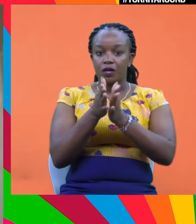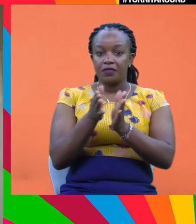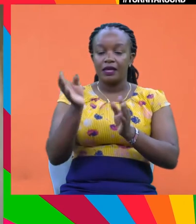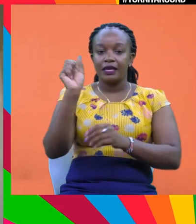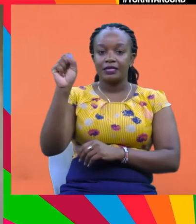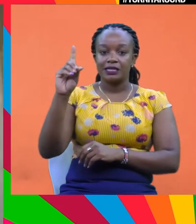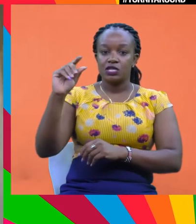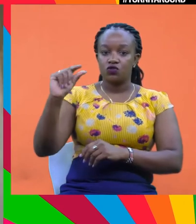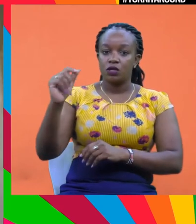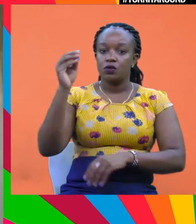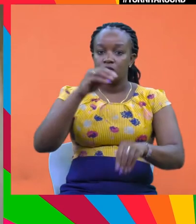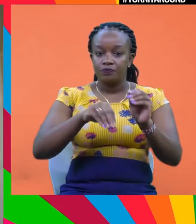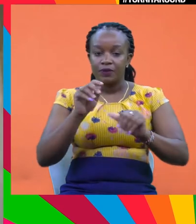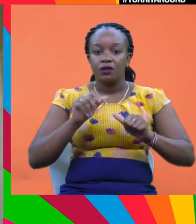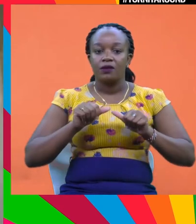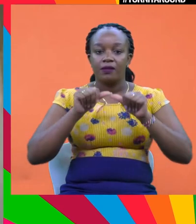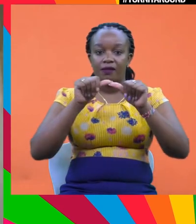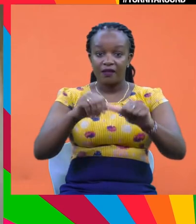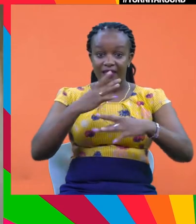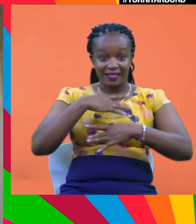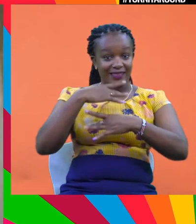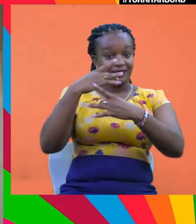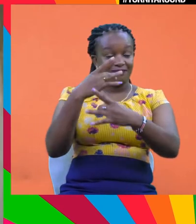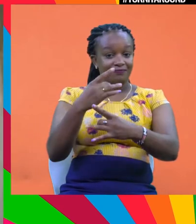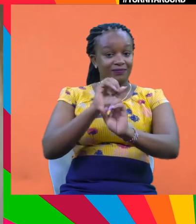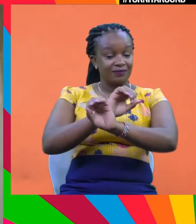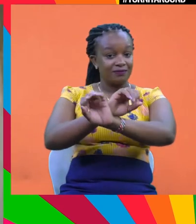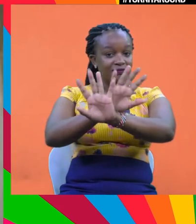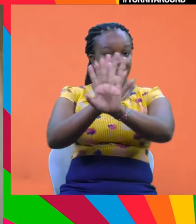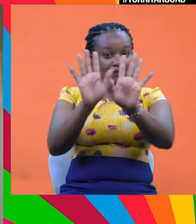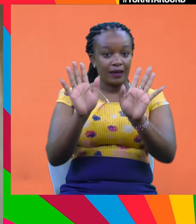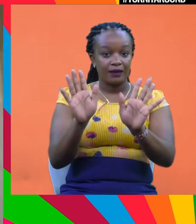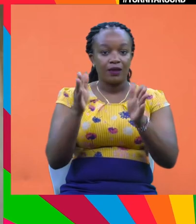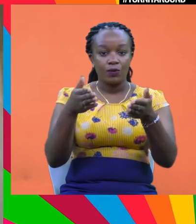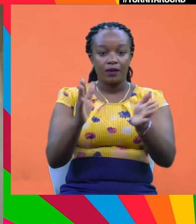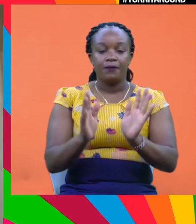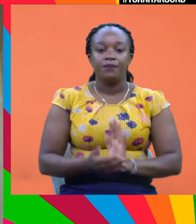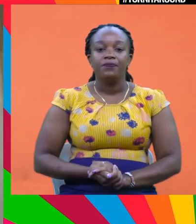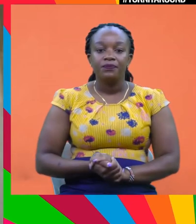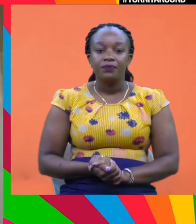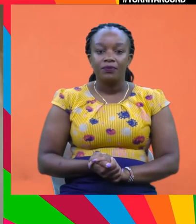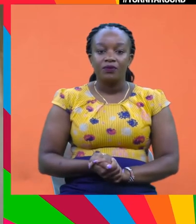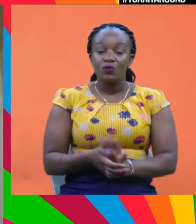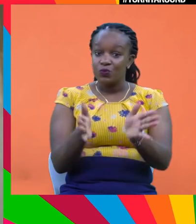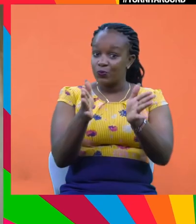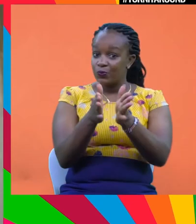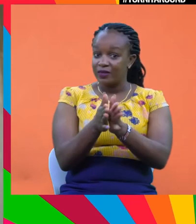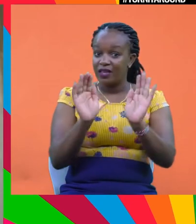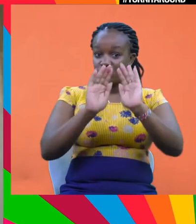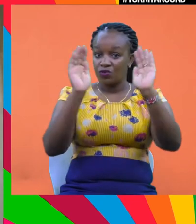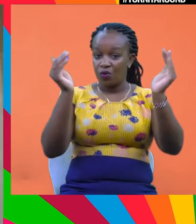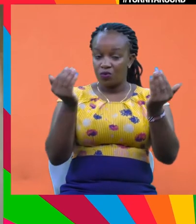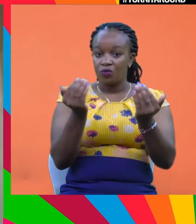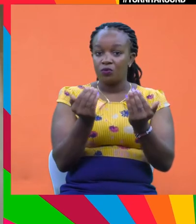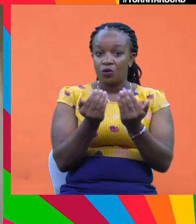contribution in a consistent and transparent manner. Despite the global recession,